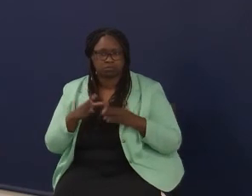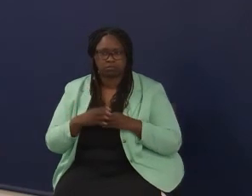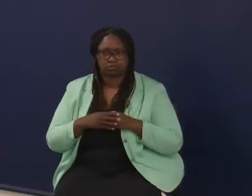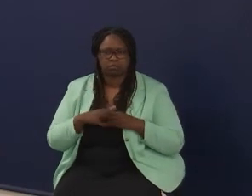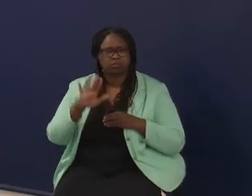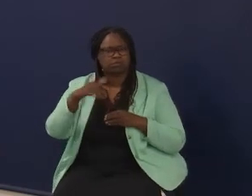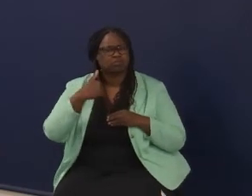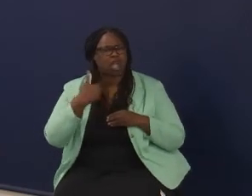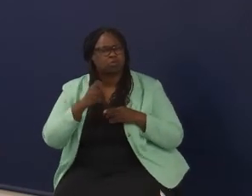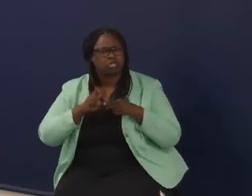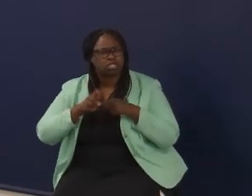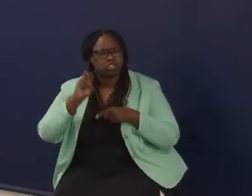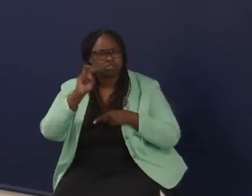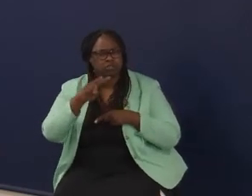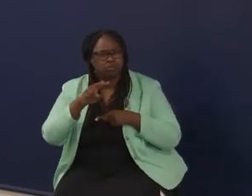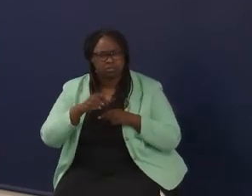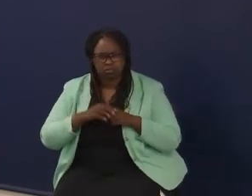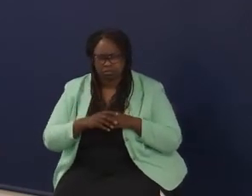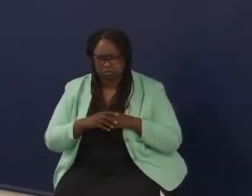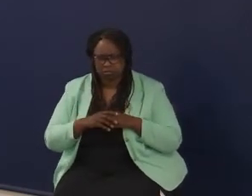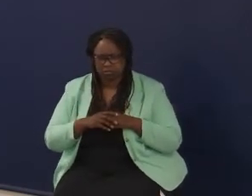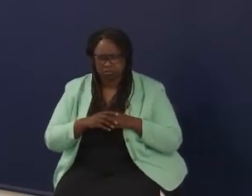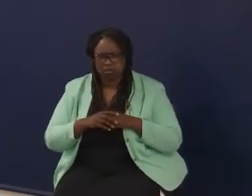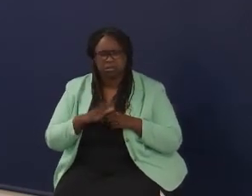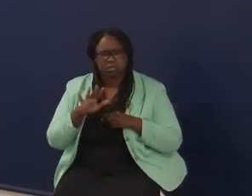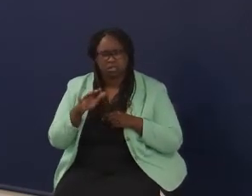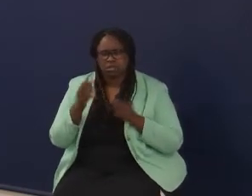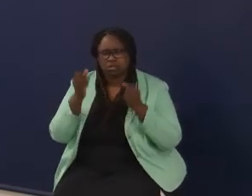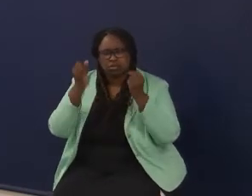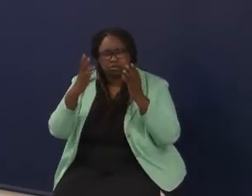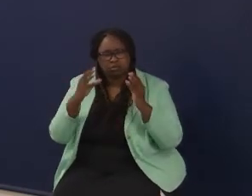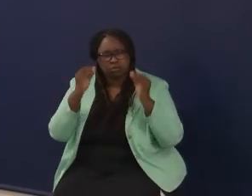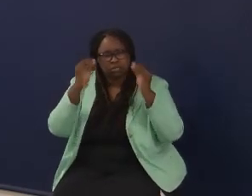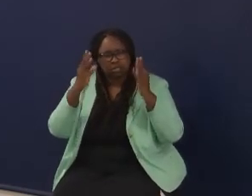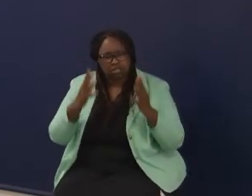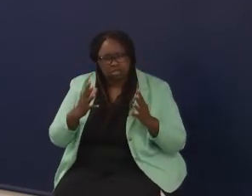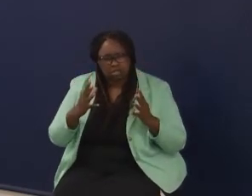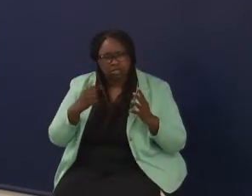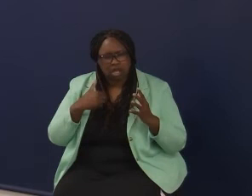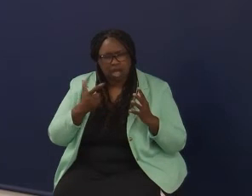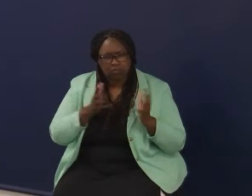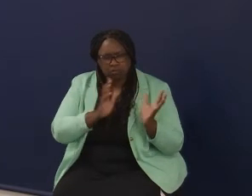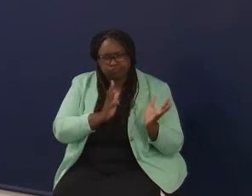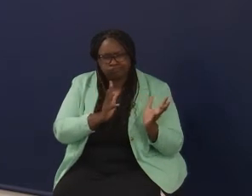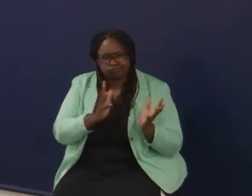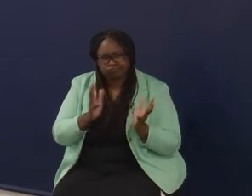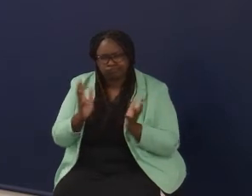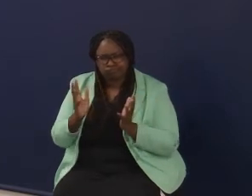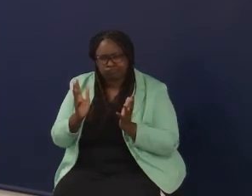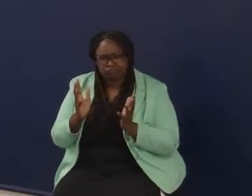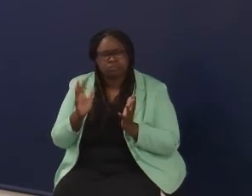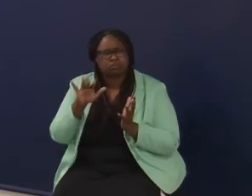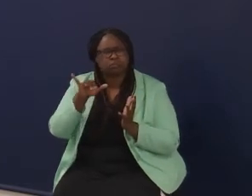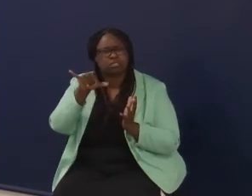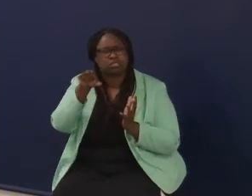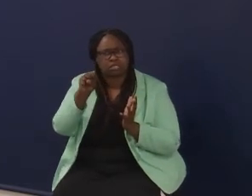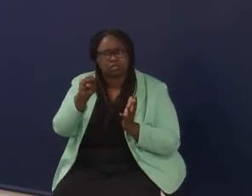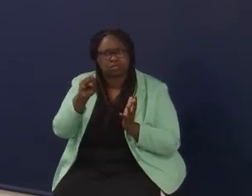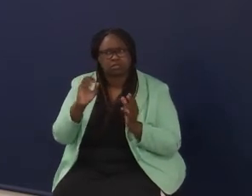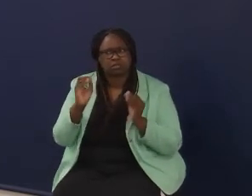to jump in here. You know, I'm just just talking with so many teachers in the field. You know, I think, yes, they